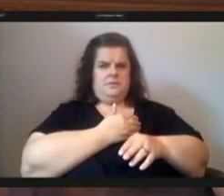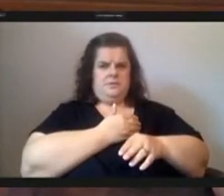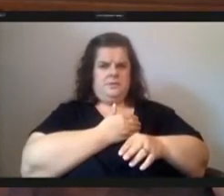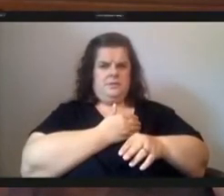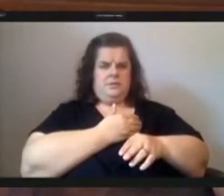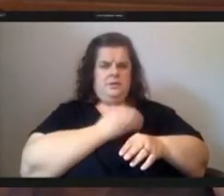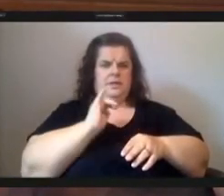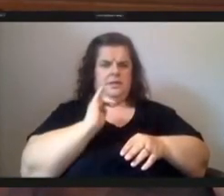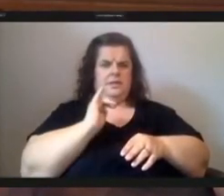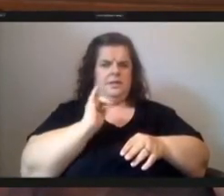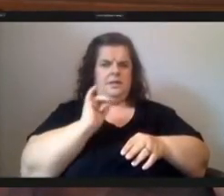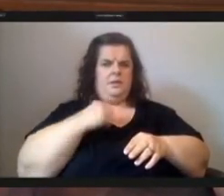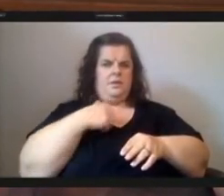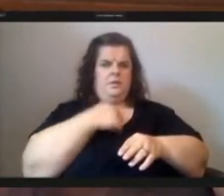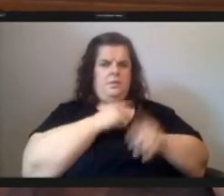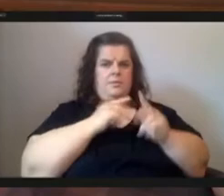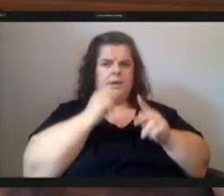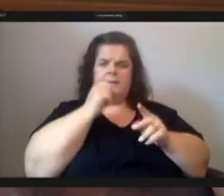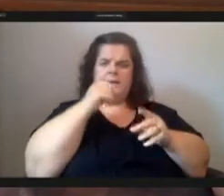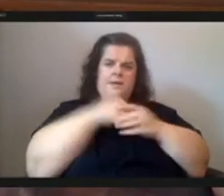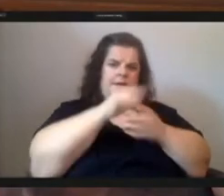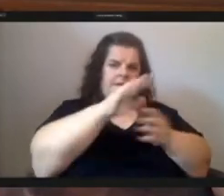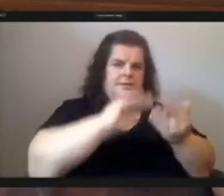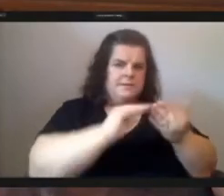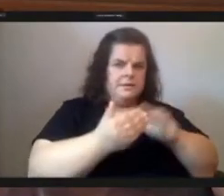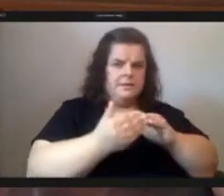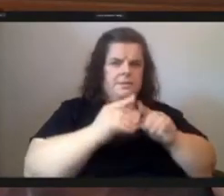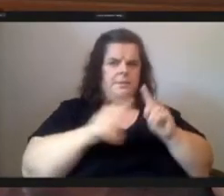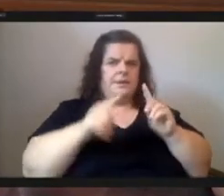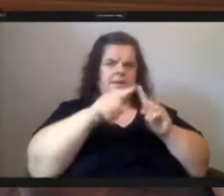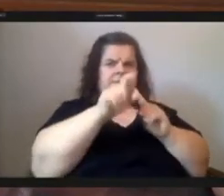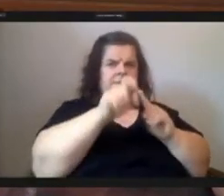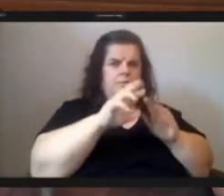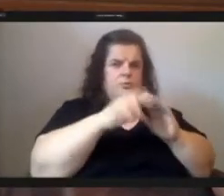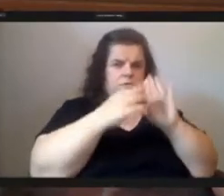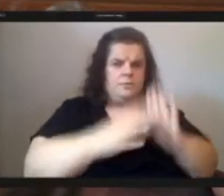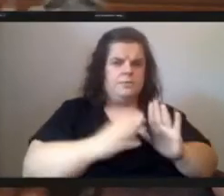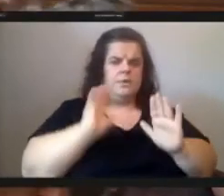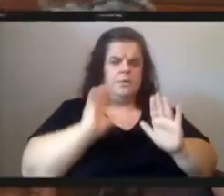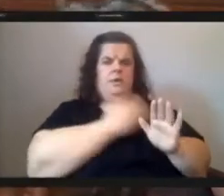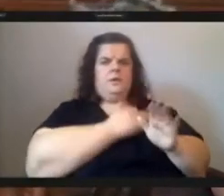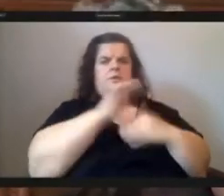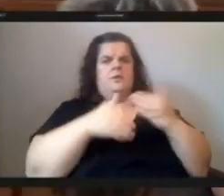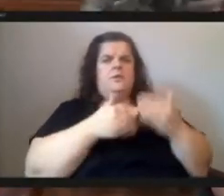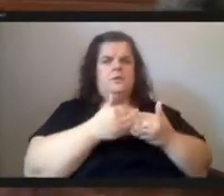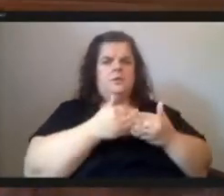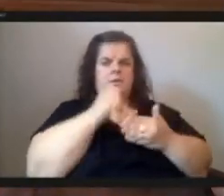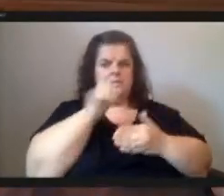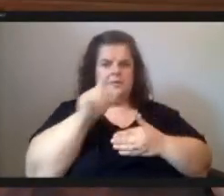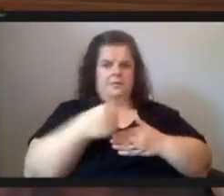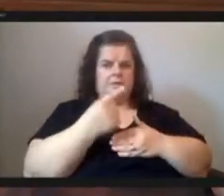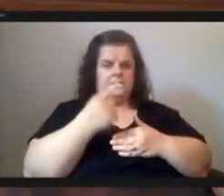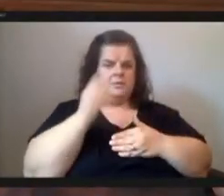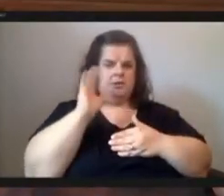his i'm not in his neighborhood but he is supposed to represent us all not just um